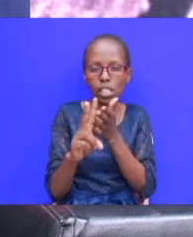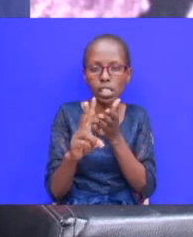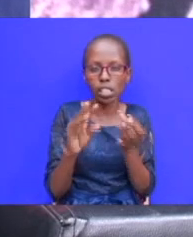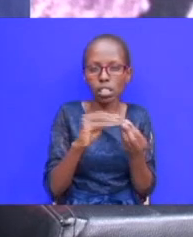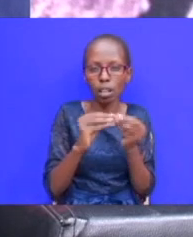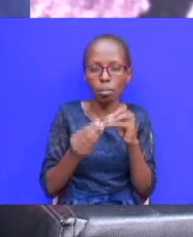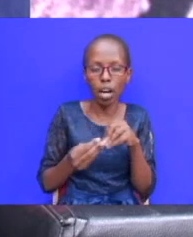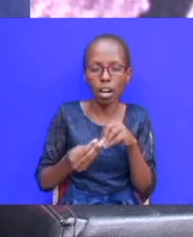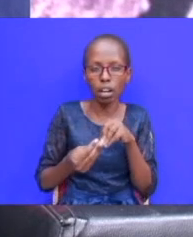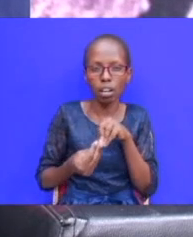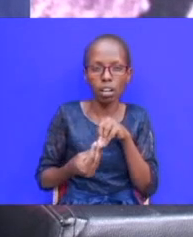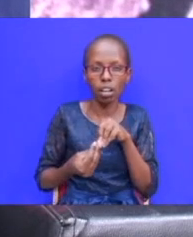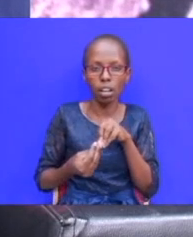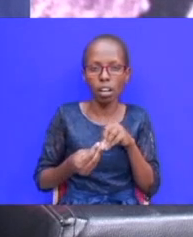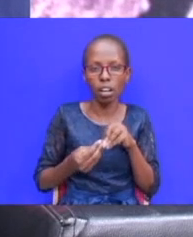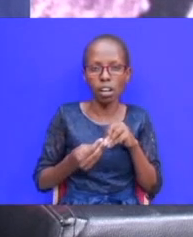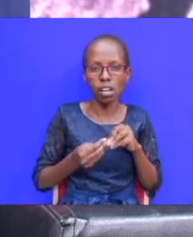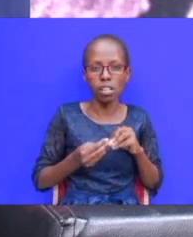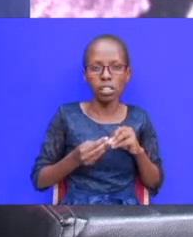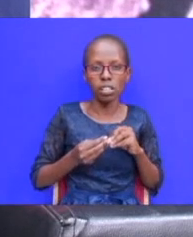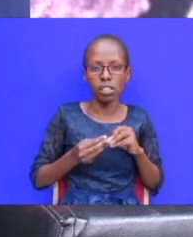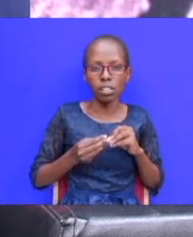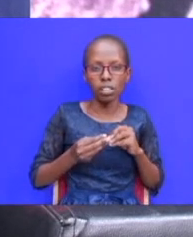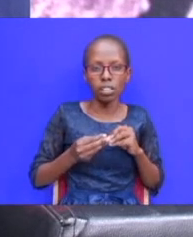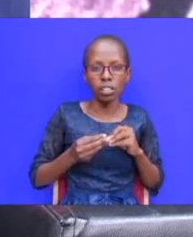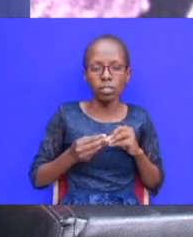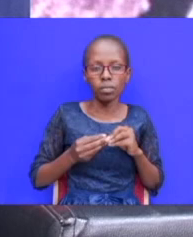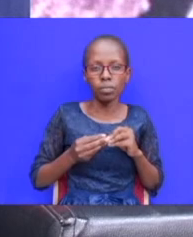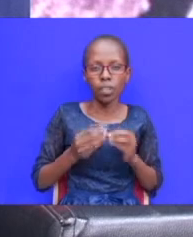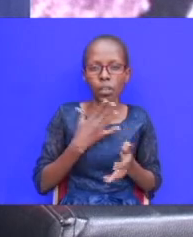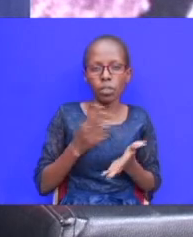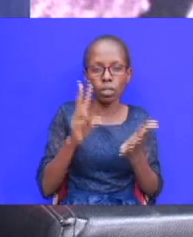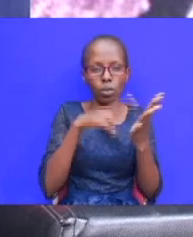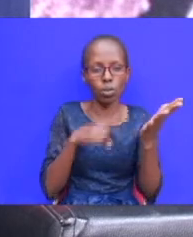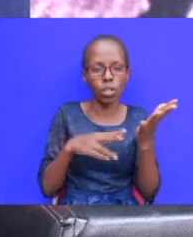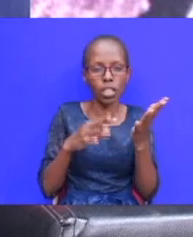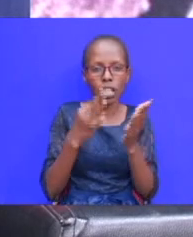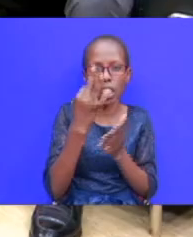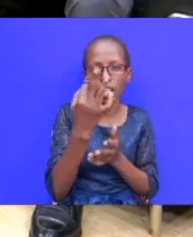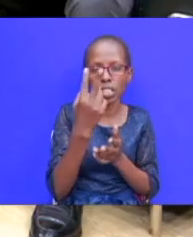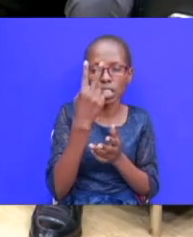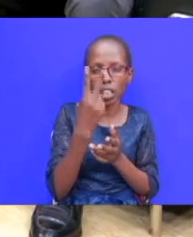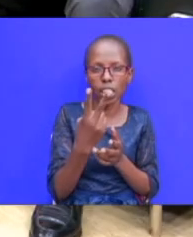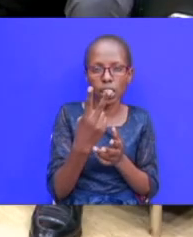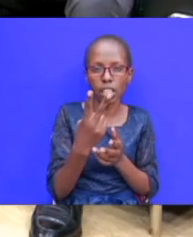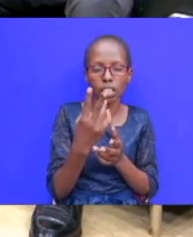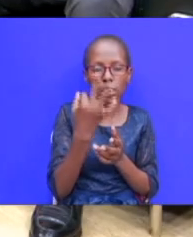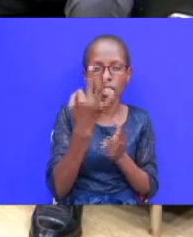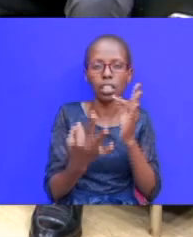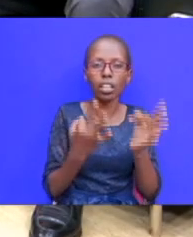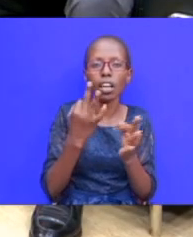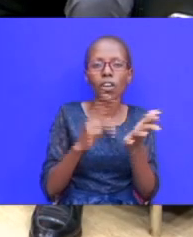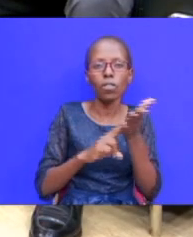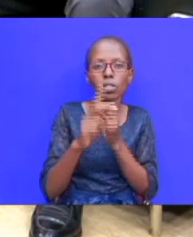uh let me read i wanted to read 33 verse 1 but let me before that